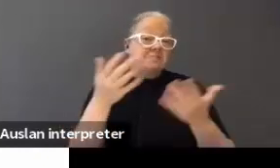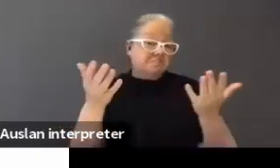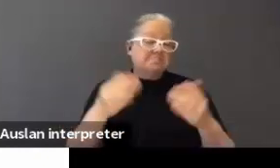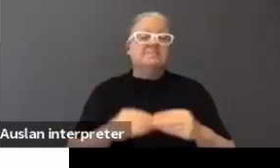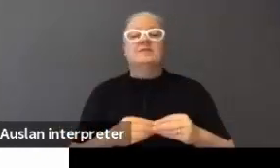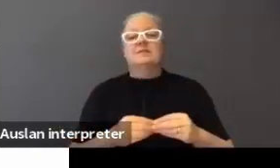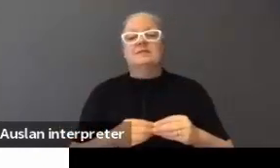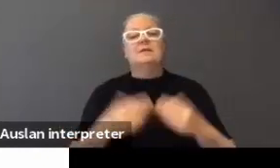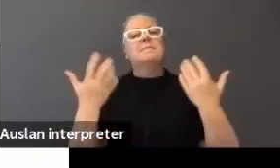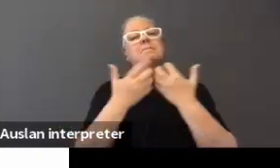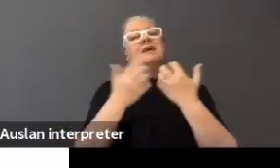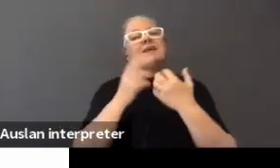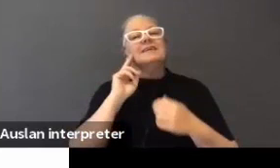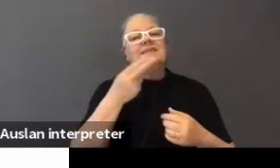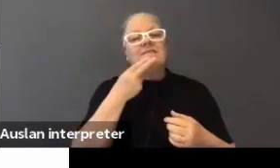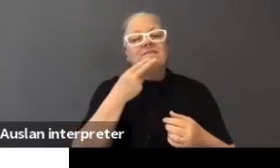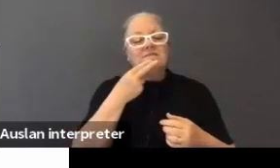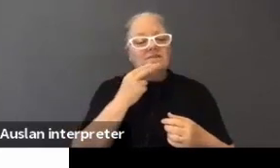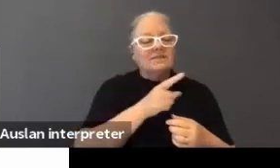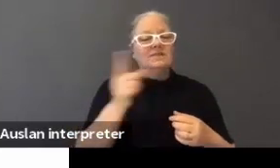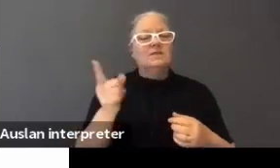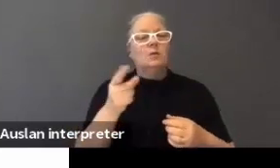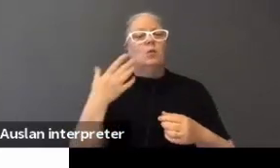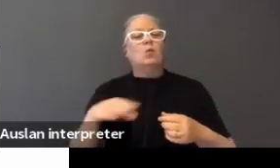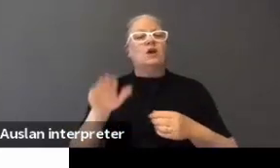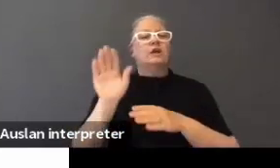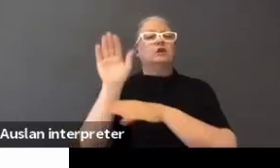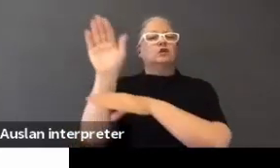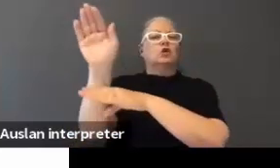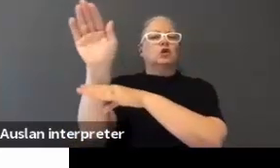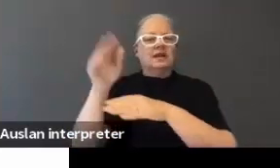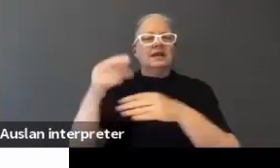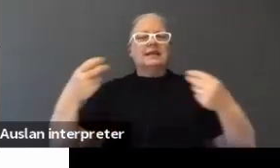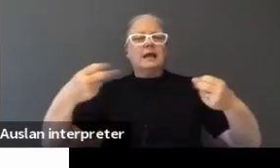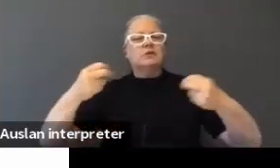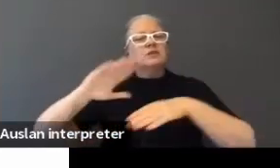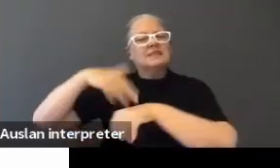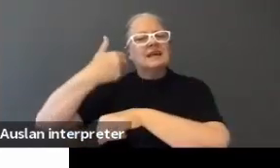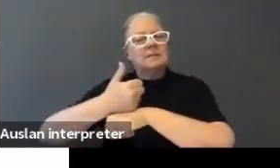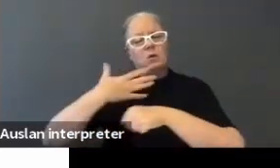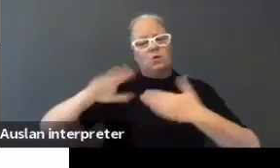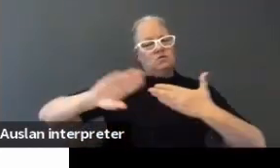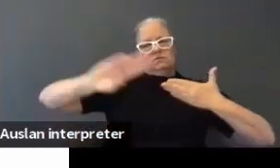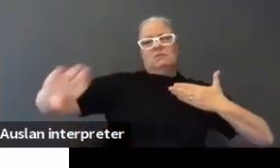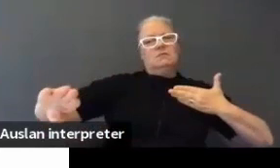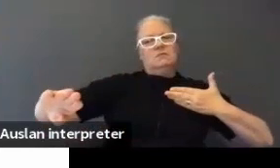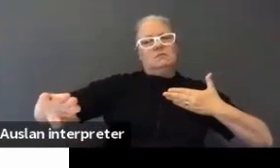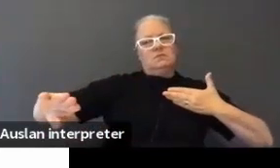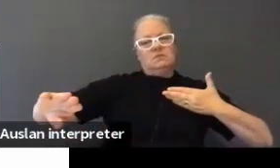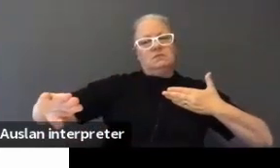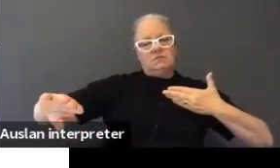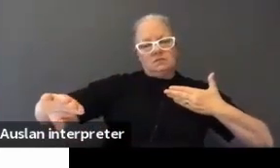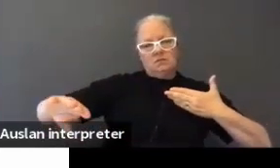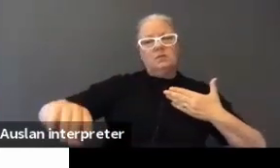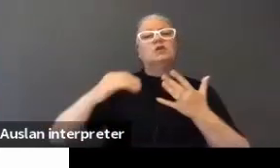A lot of deaf people will like an external caption setup. So, it's external to the platform. That's just so